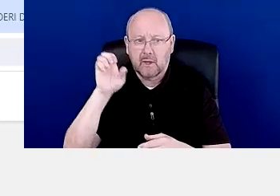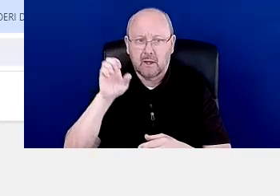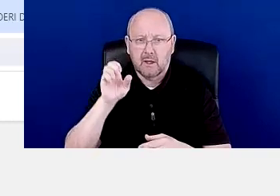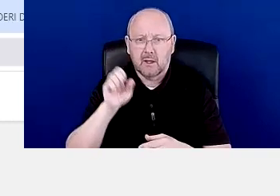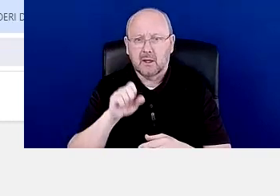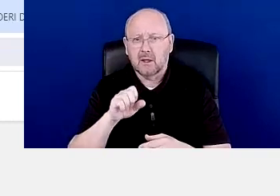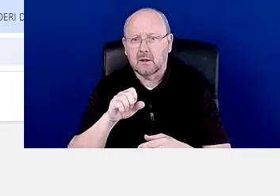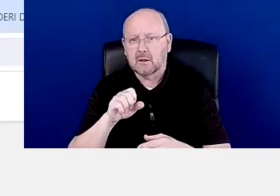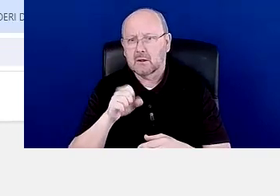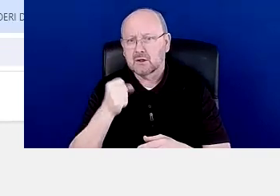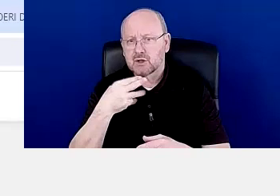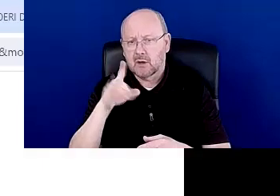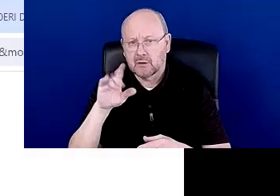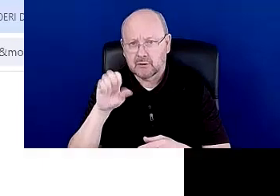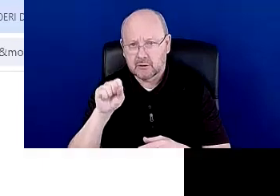pull from those too.